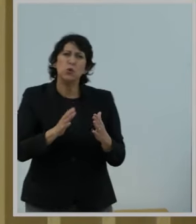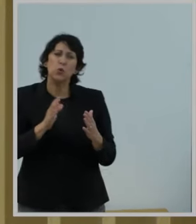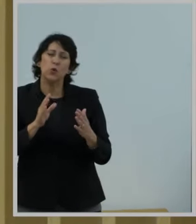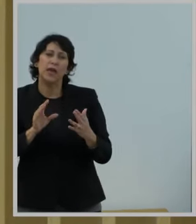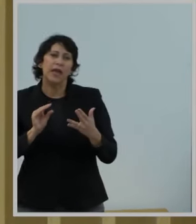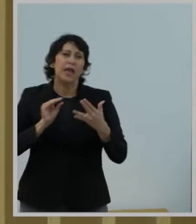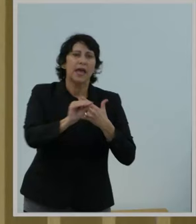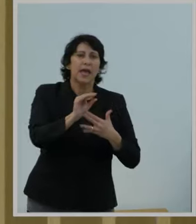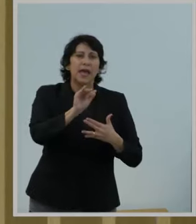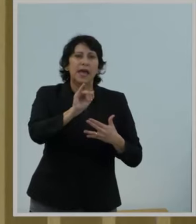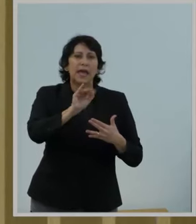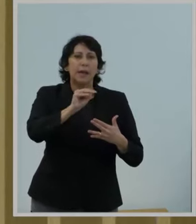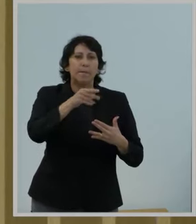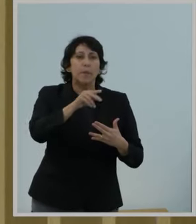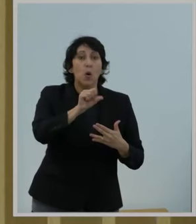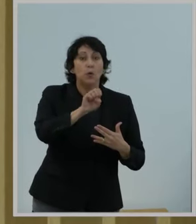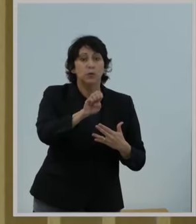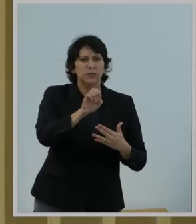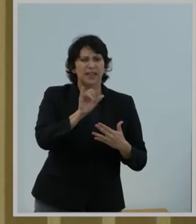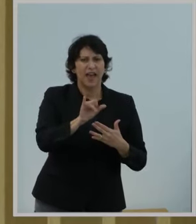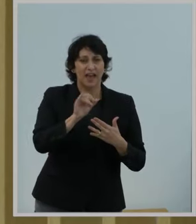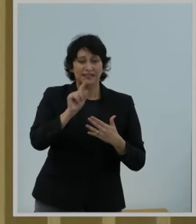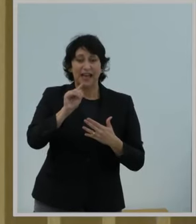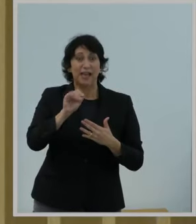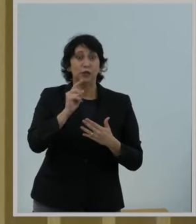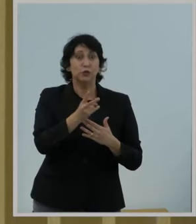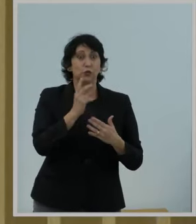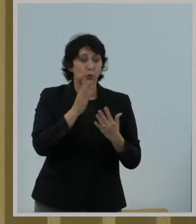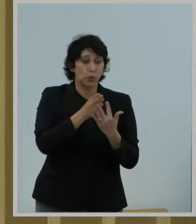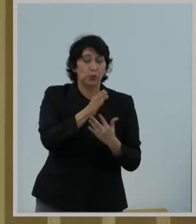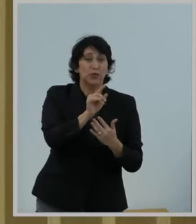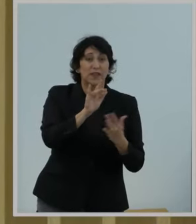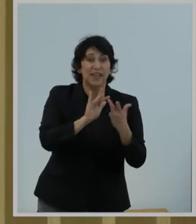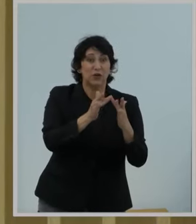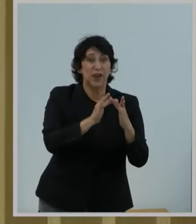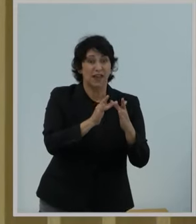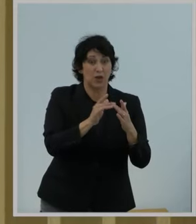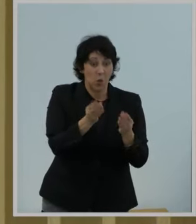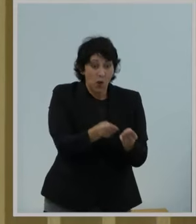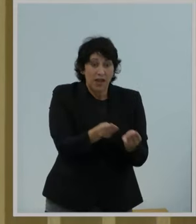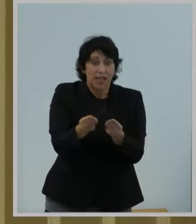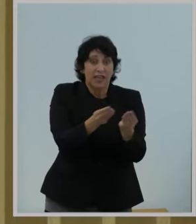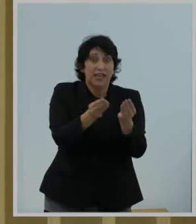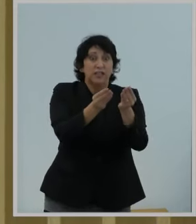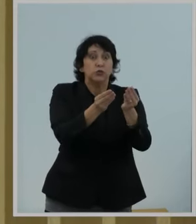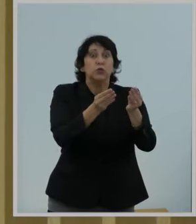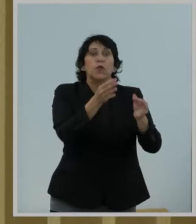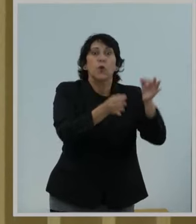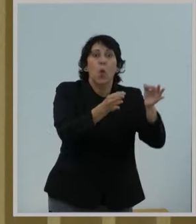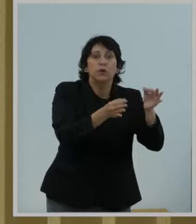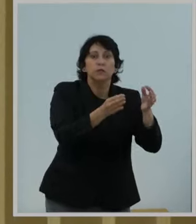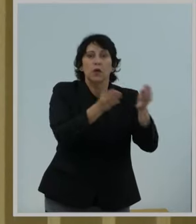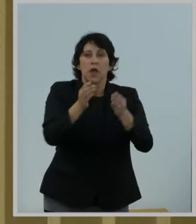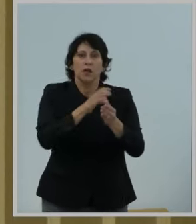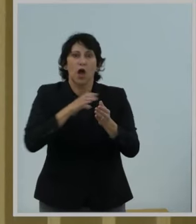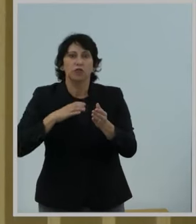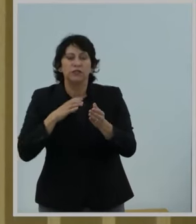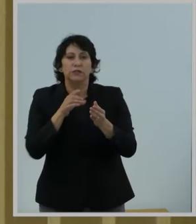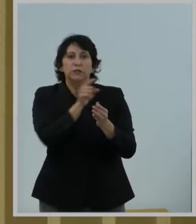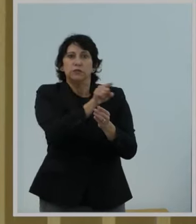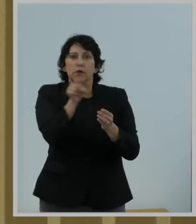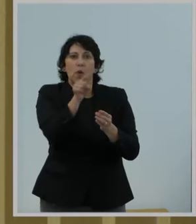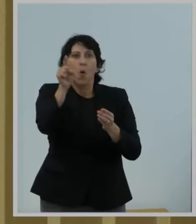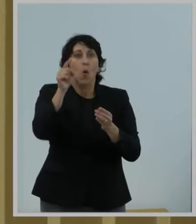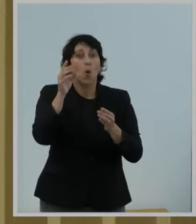will be overturned by the courts, by Congress, or by a future